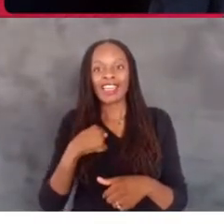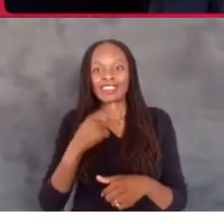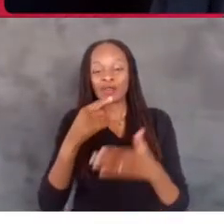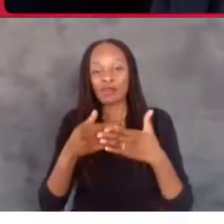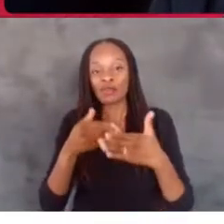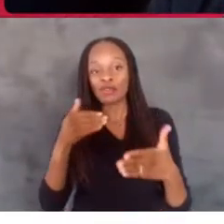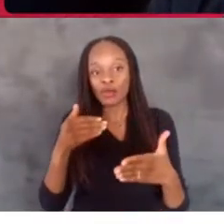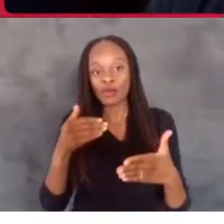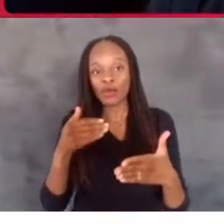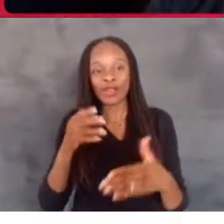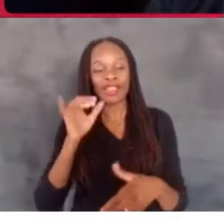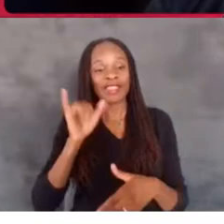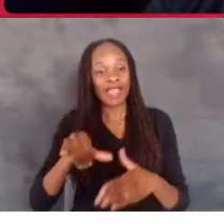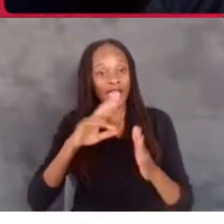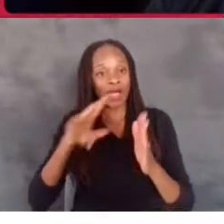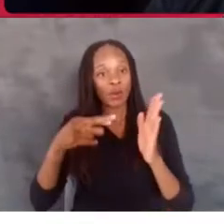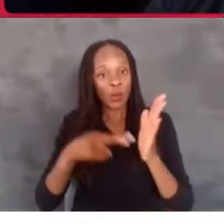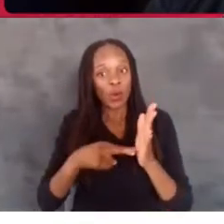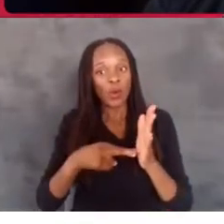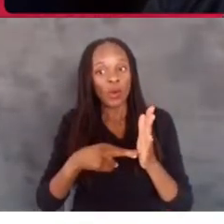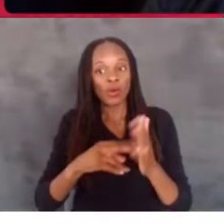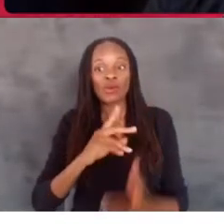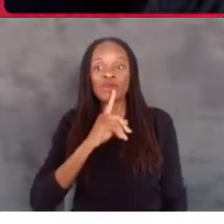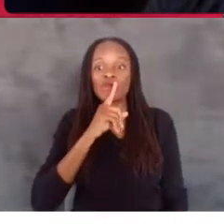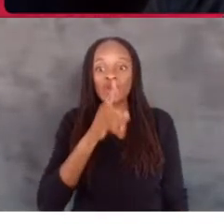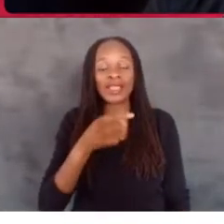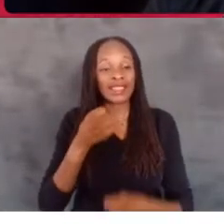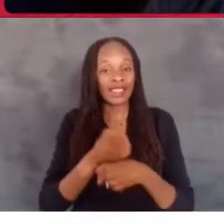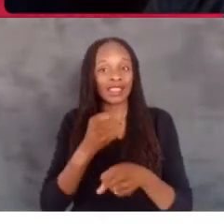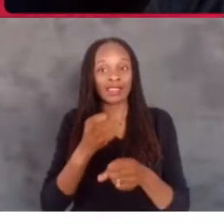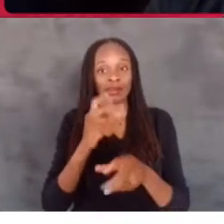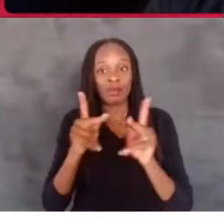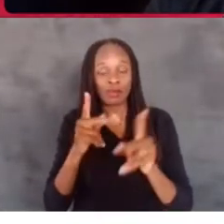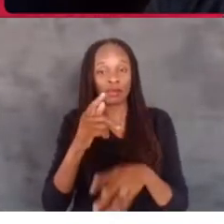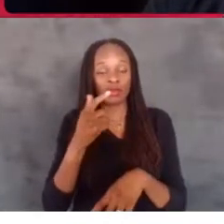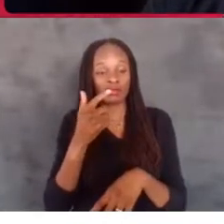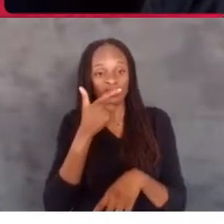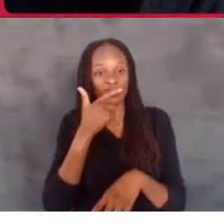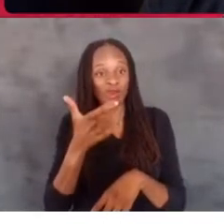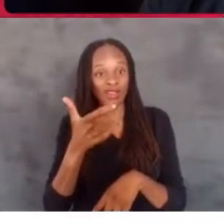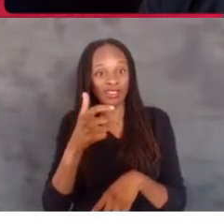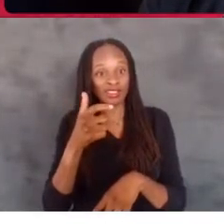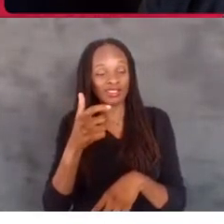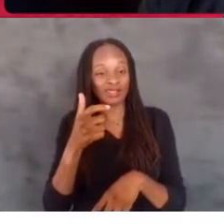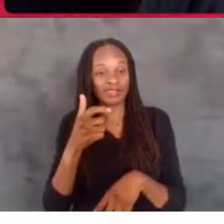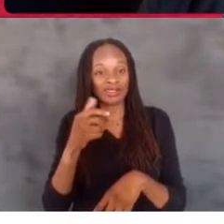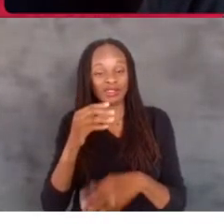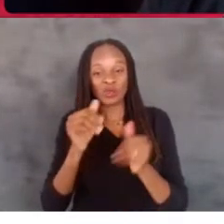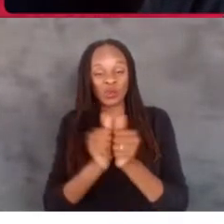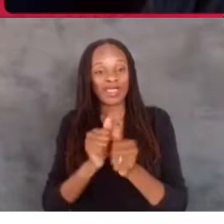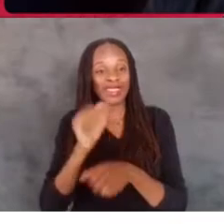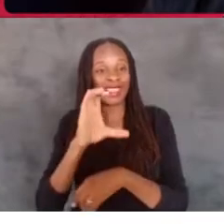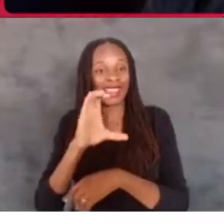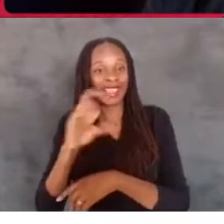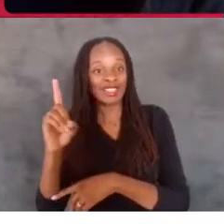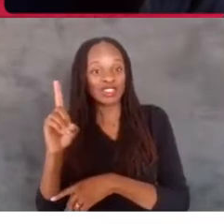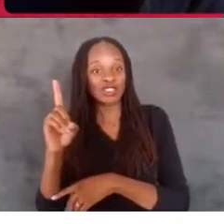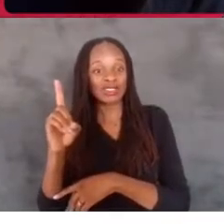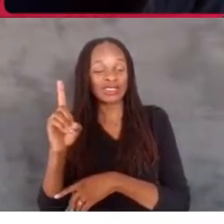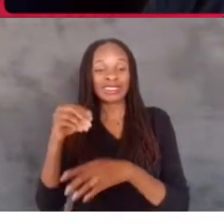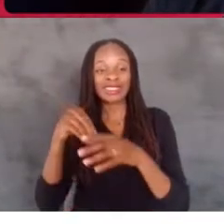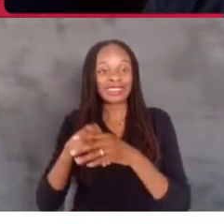know, that role truly made the rounds in casting directors, in industry.